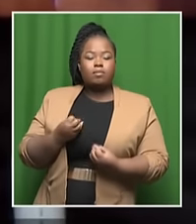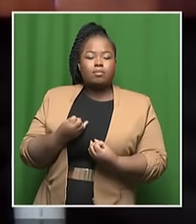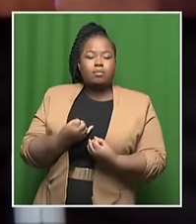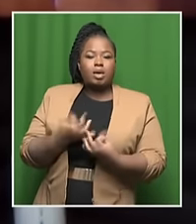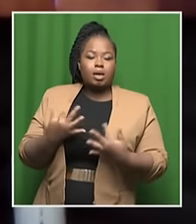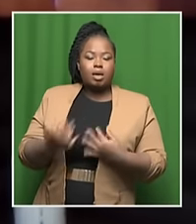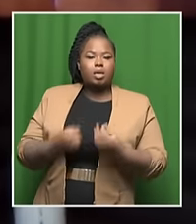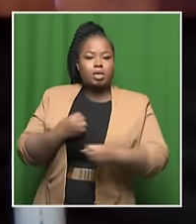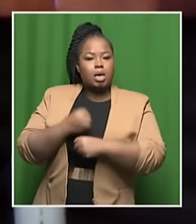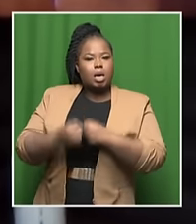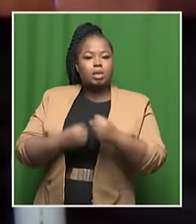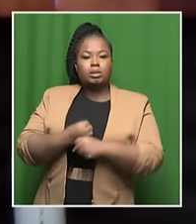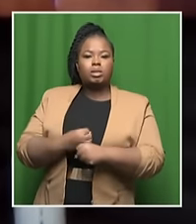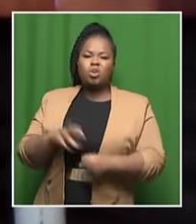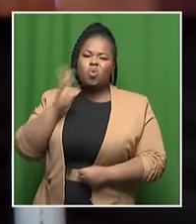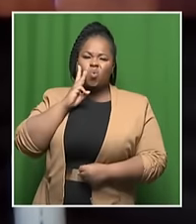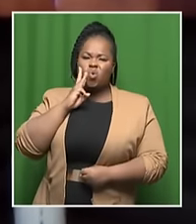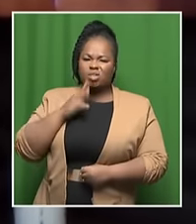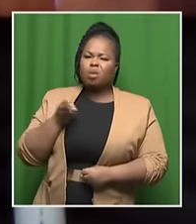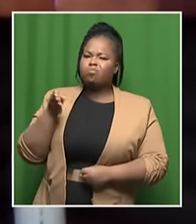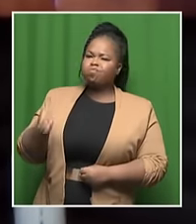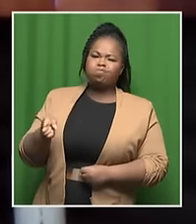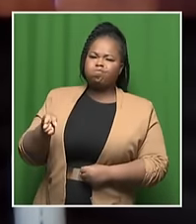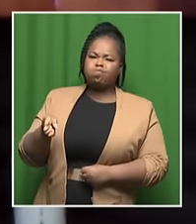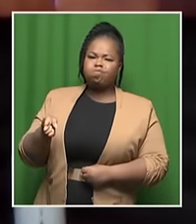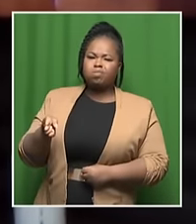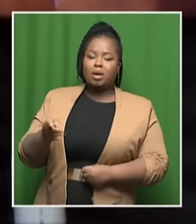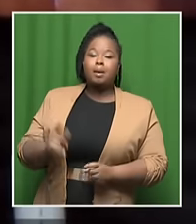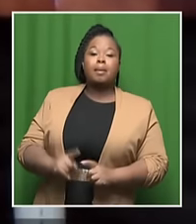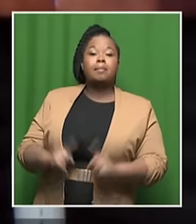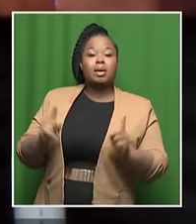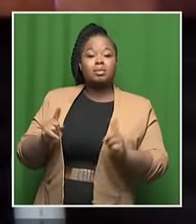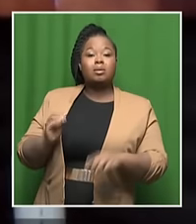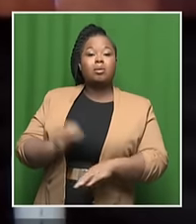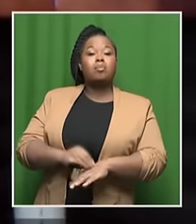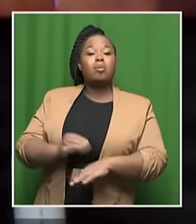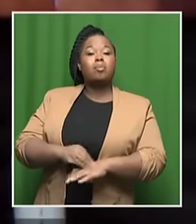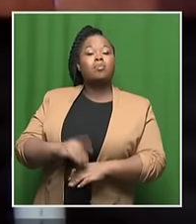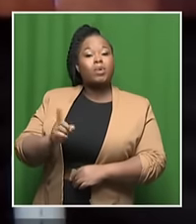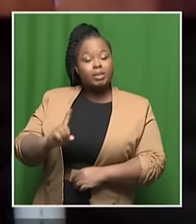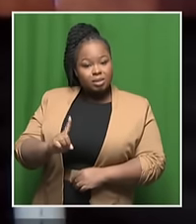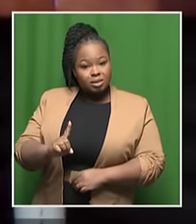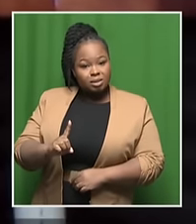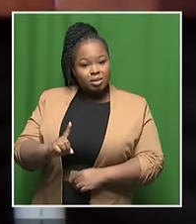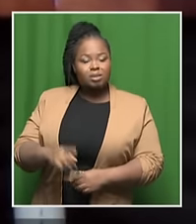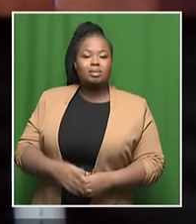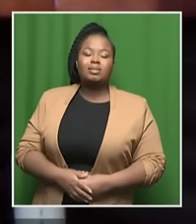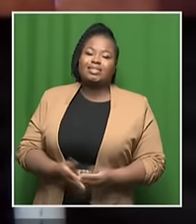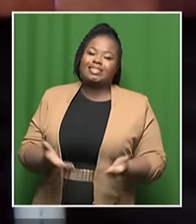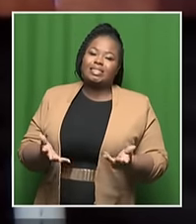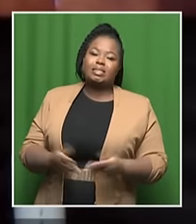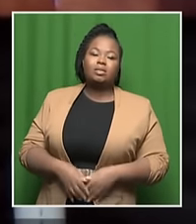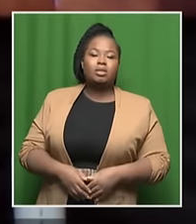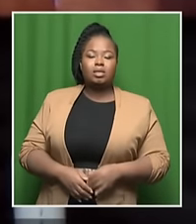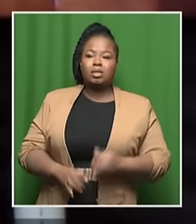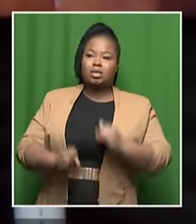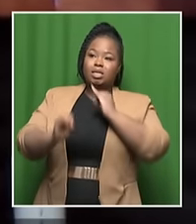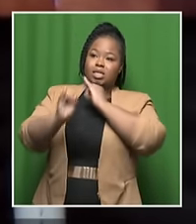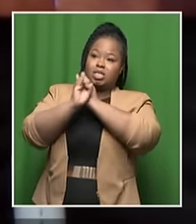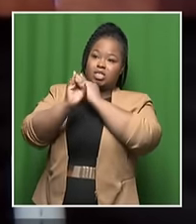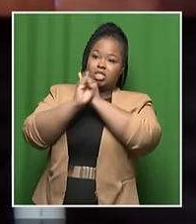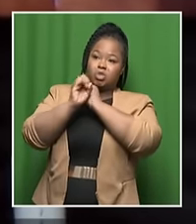decades. So it's not a question of that we don't have water. The problem that we have is the fact that our institutions